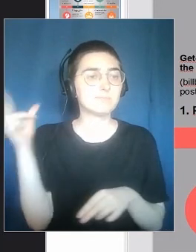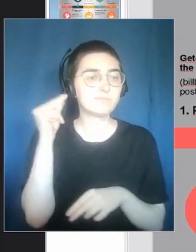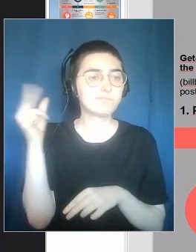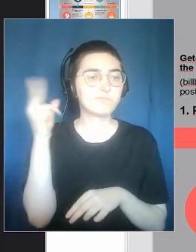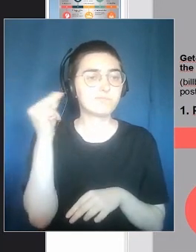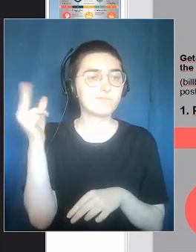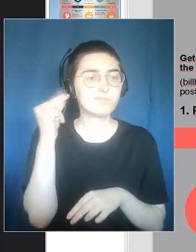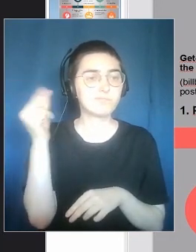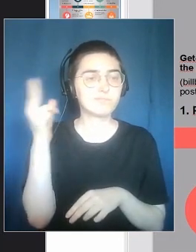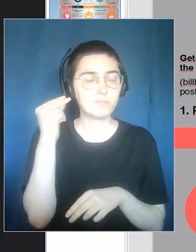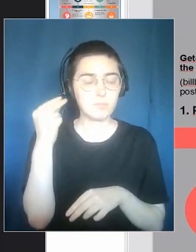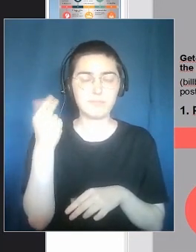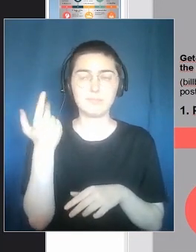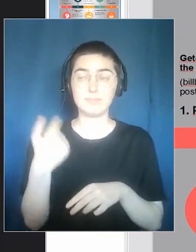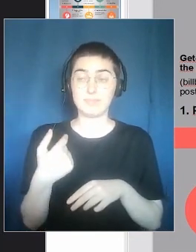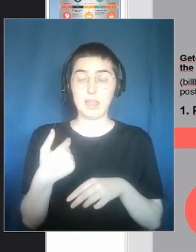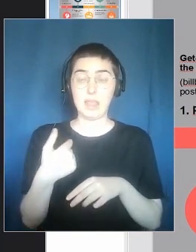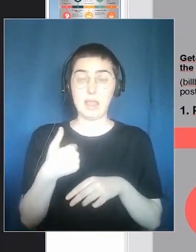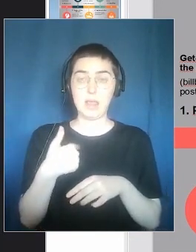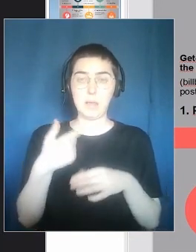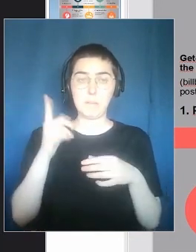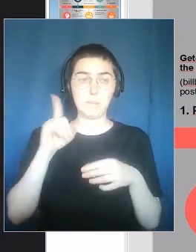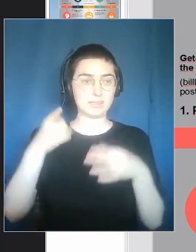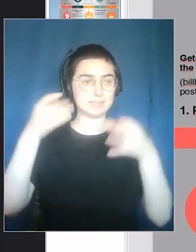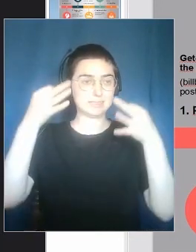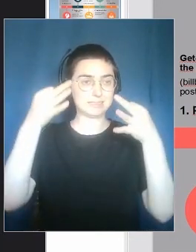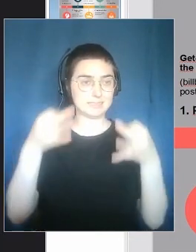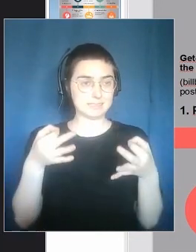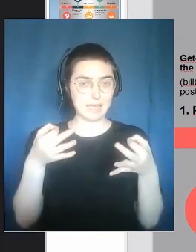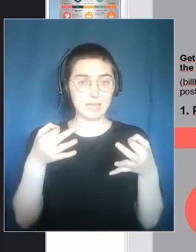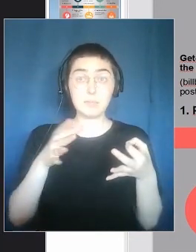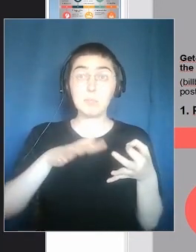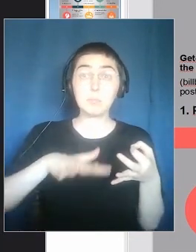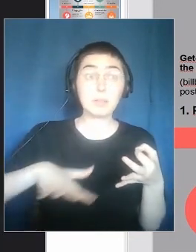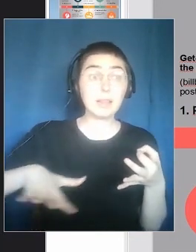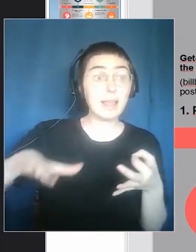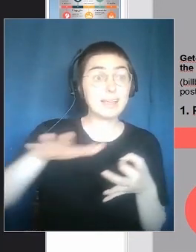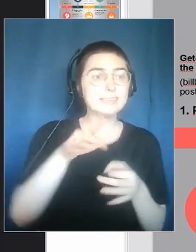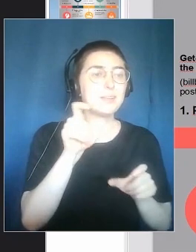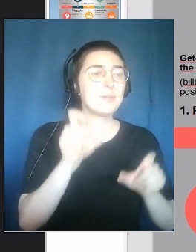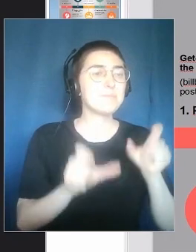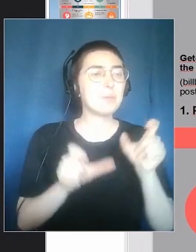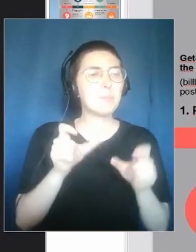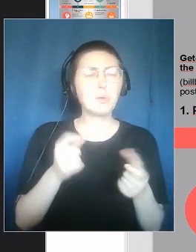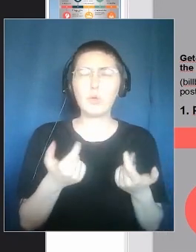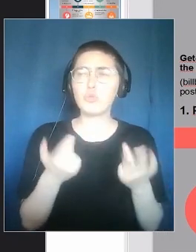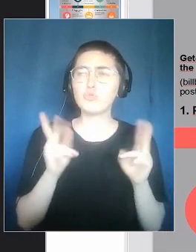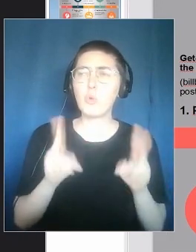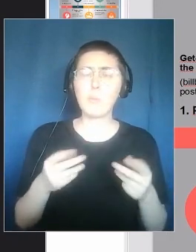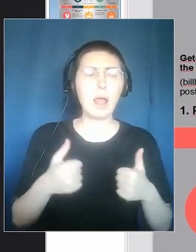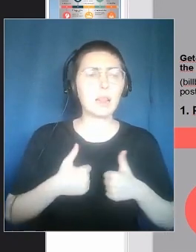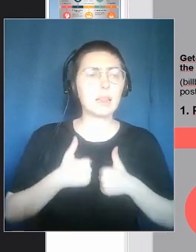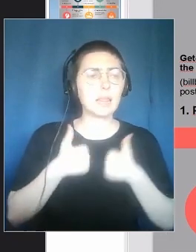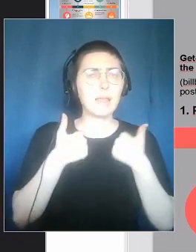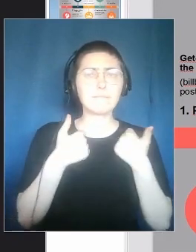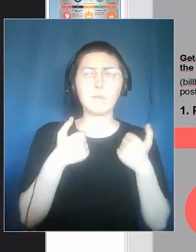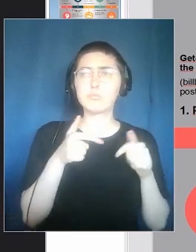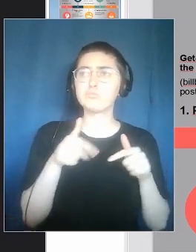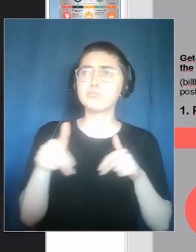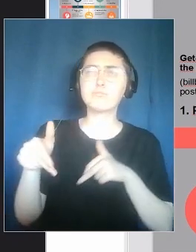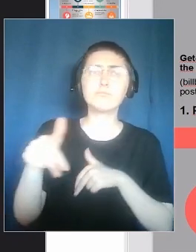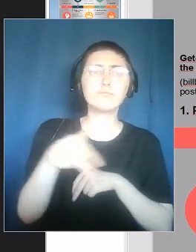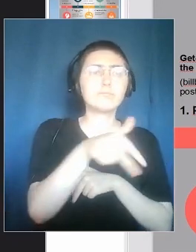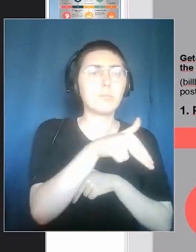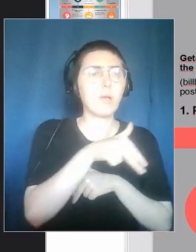we want them to look at different things all together. Because maybe also for